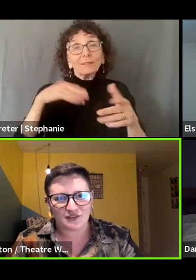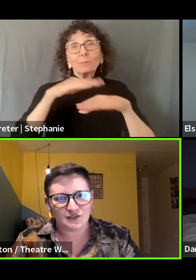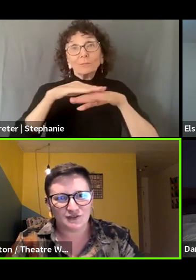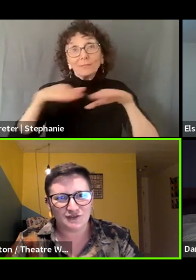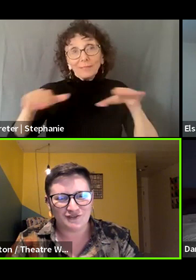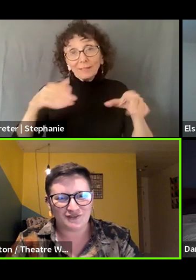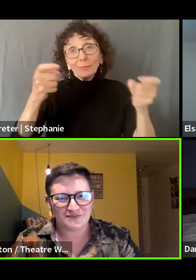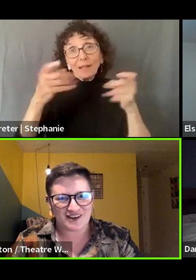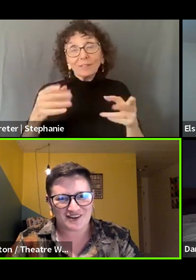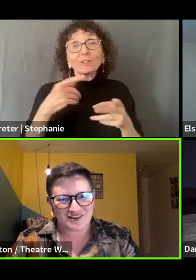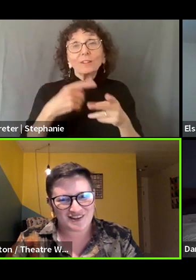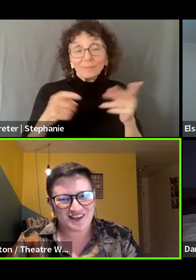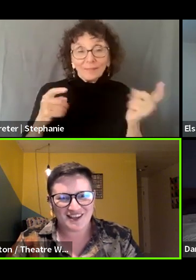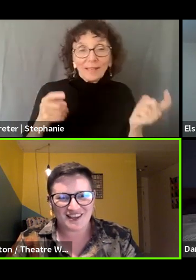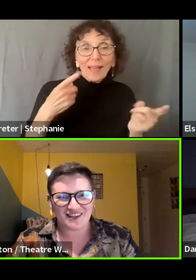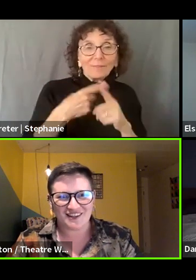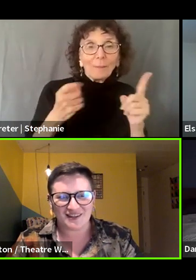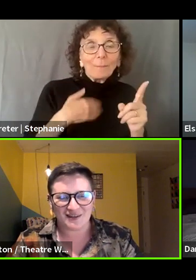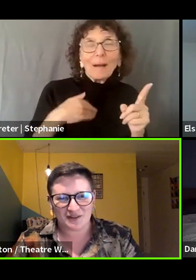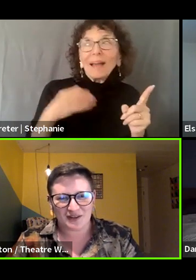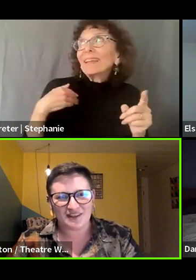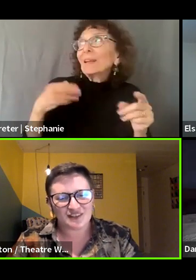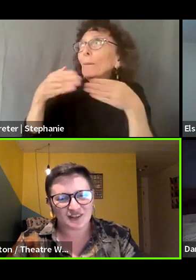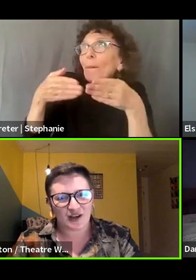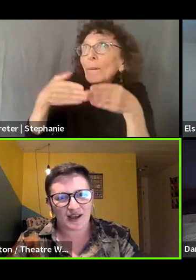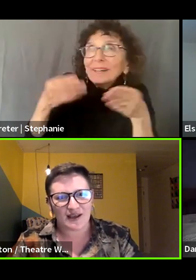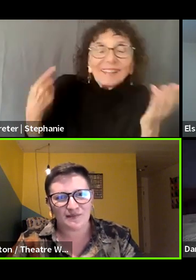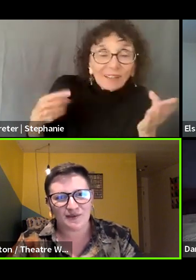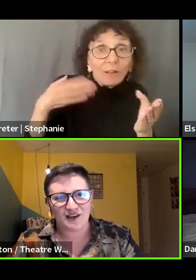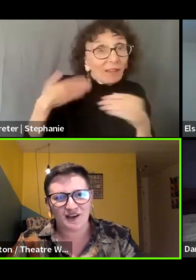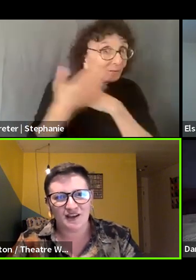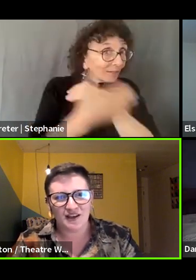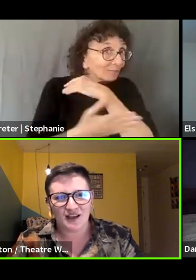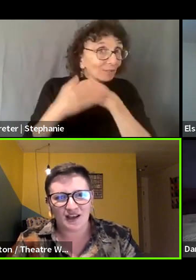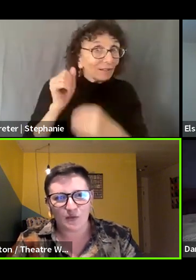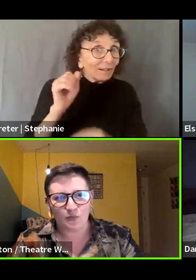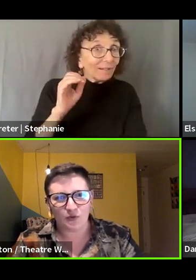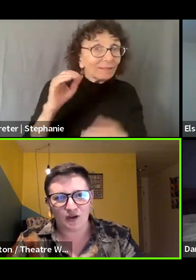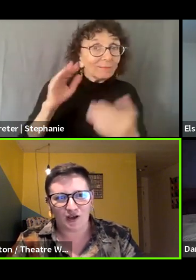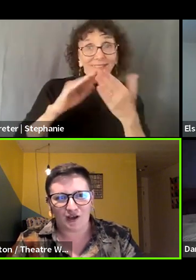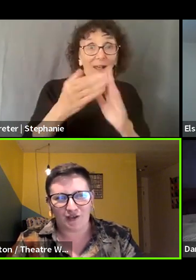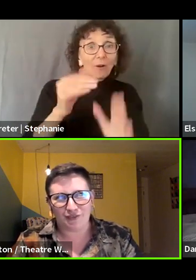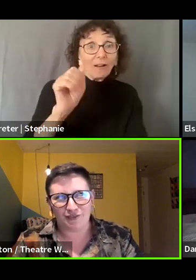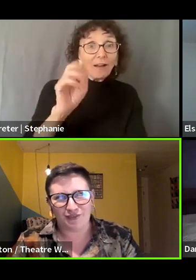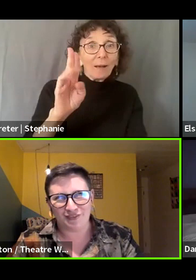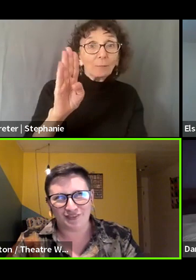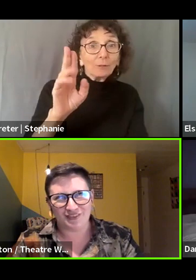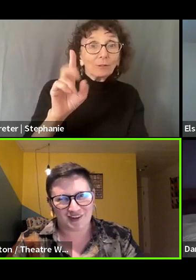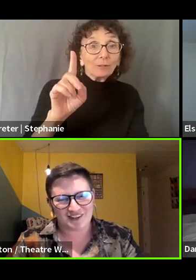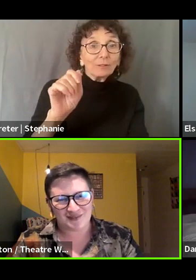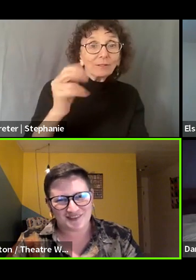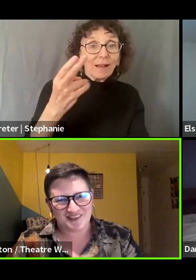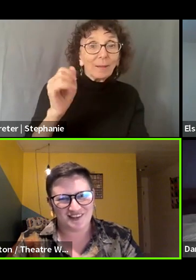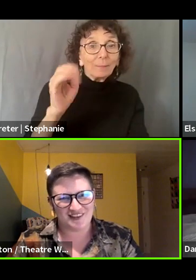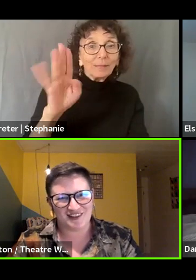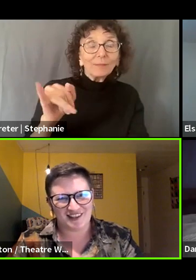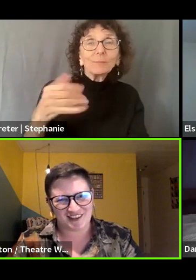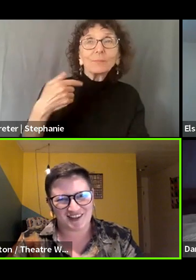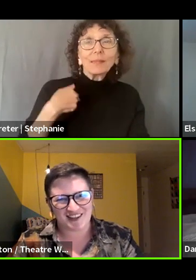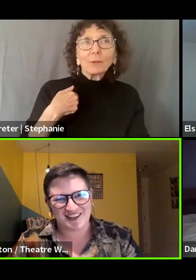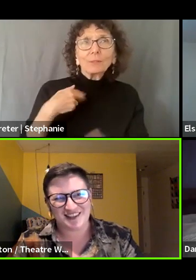coming to you from my nook here in Abu Dhabi. So I am a 30s,